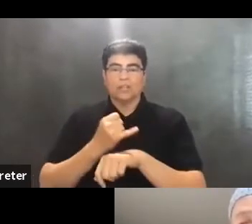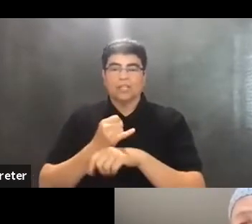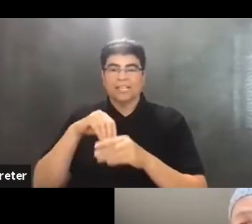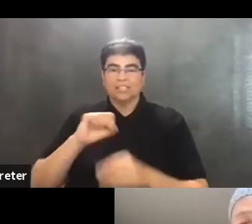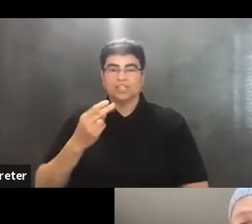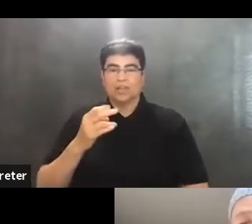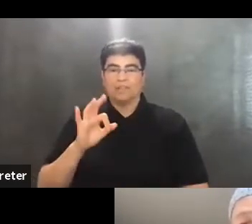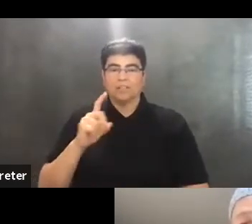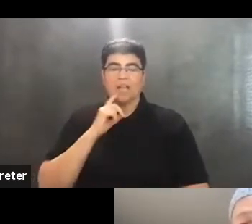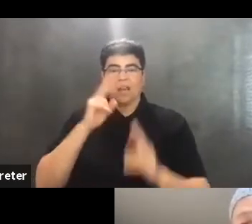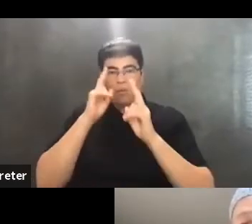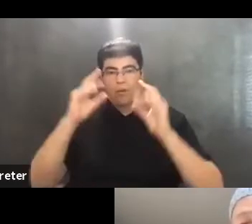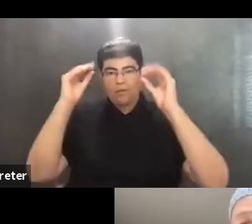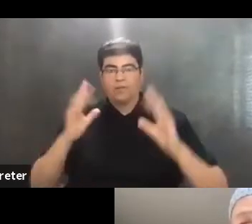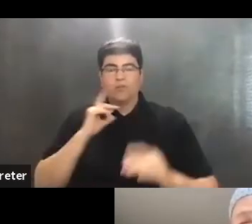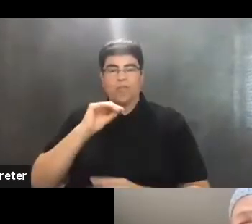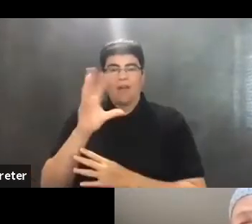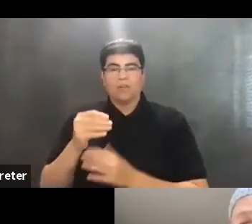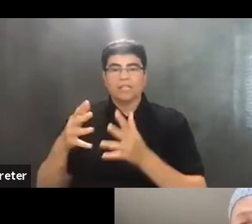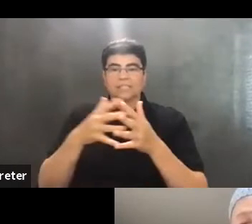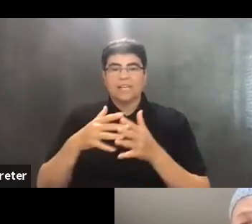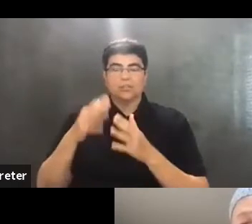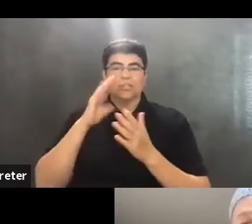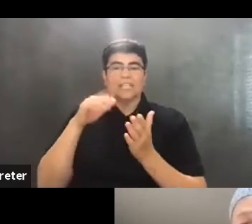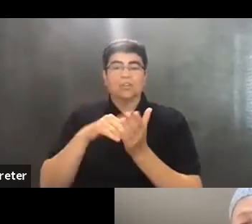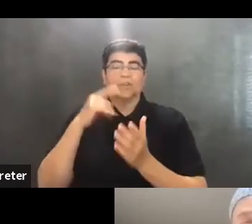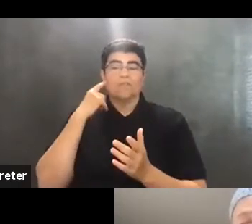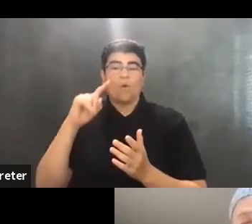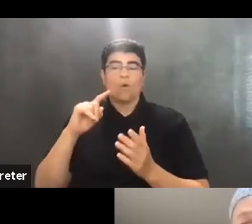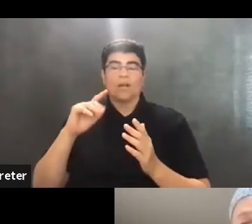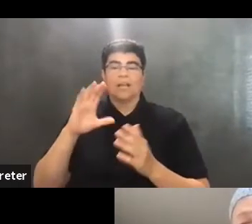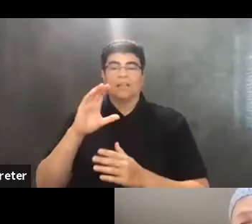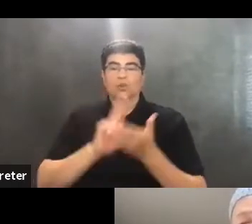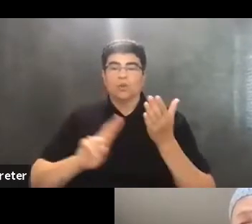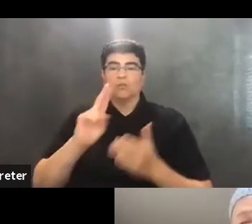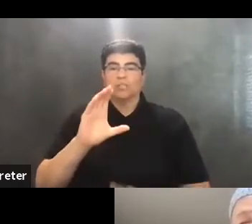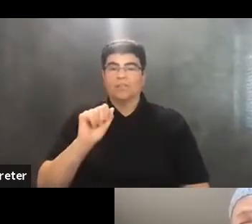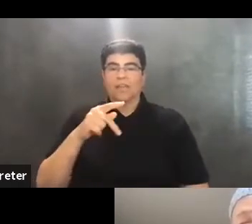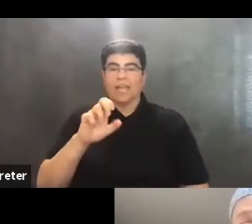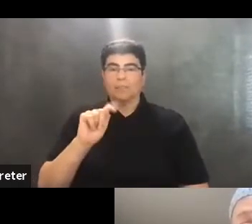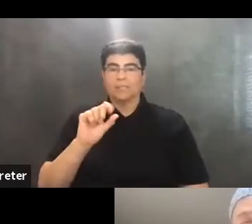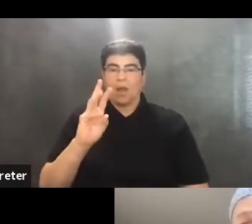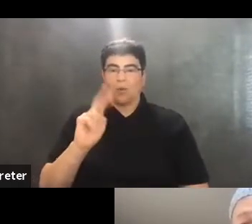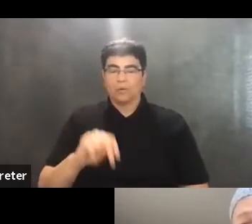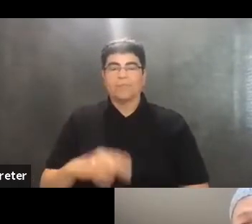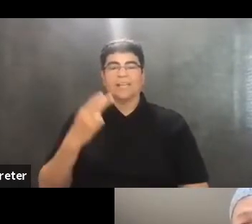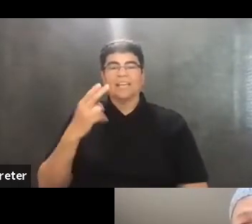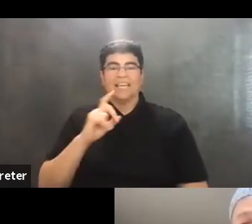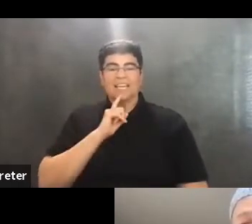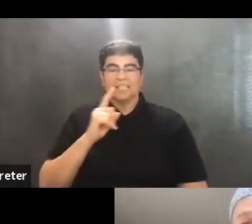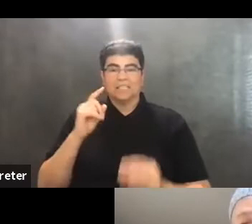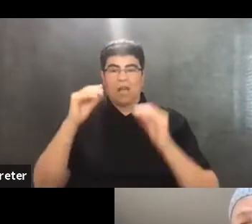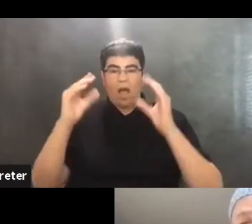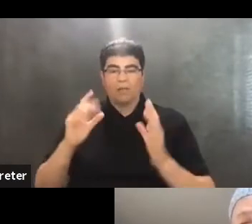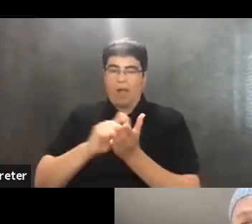professor at the African Center for Cities at the University of Cape Town. He's the author of